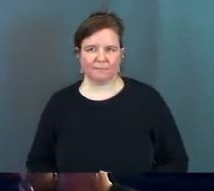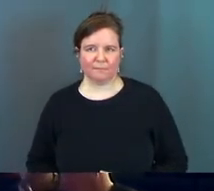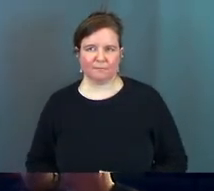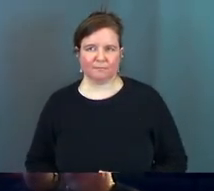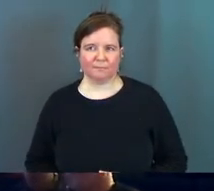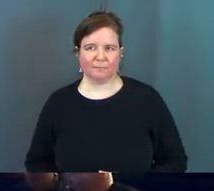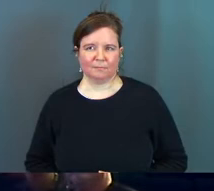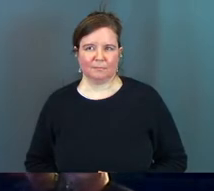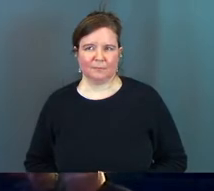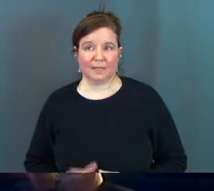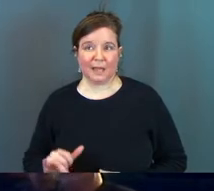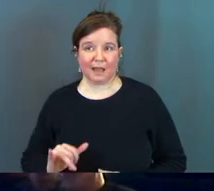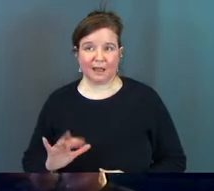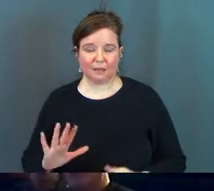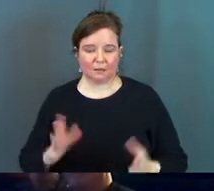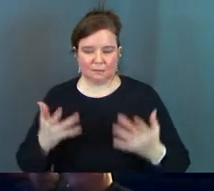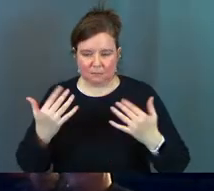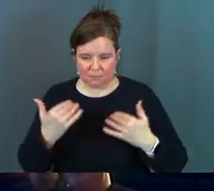Not like